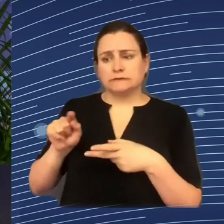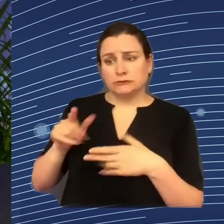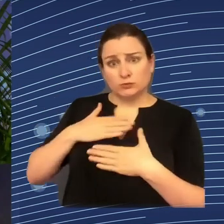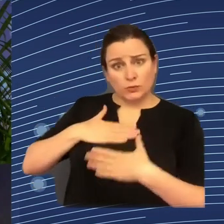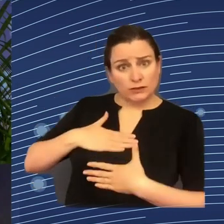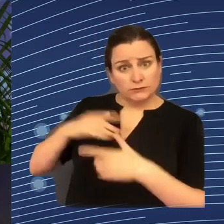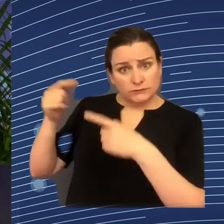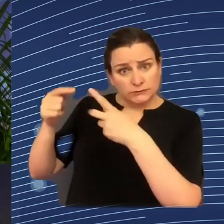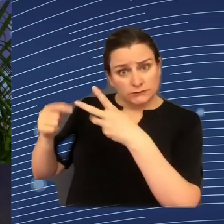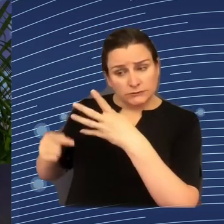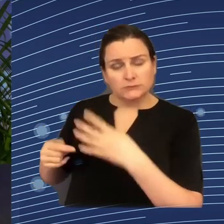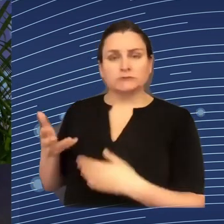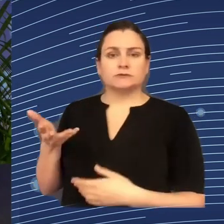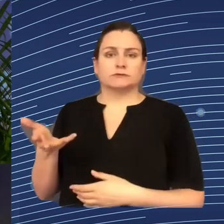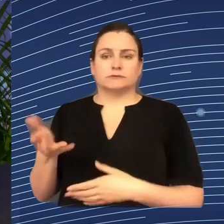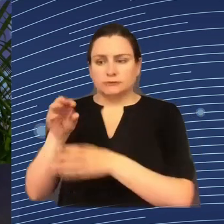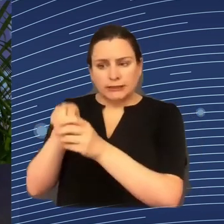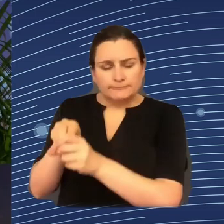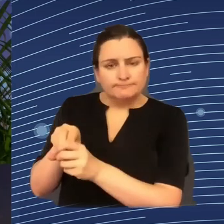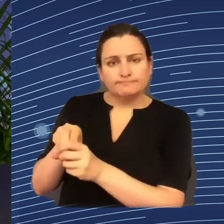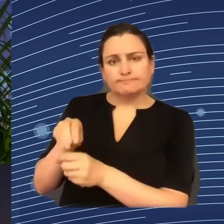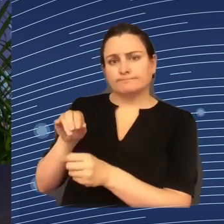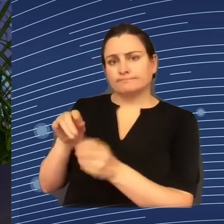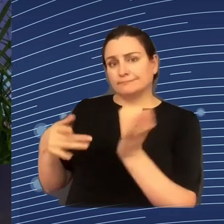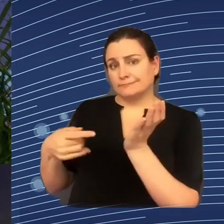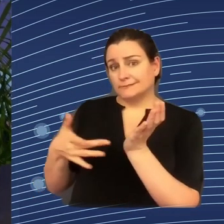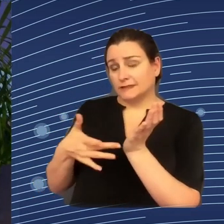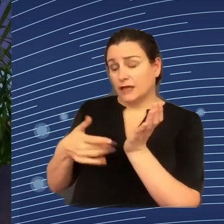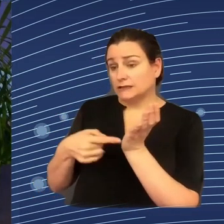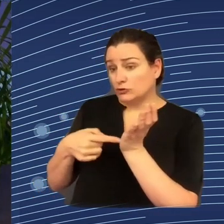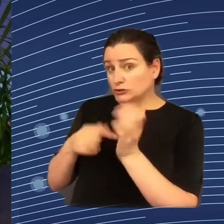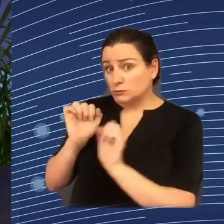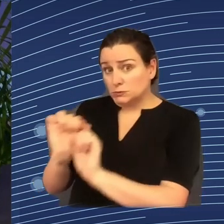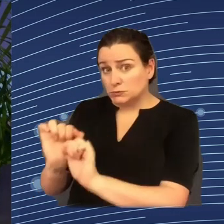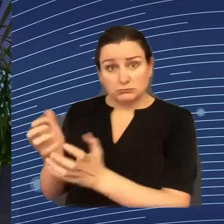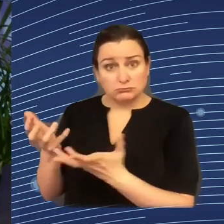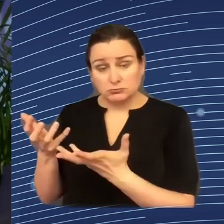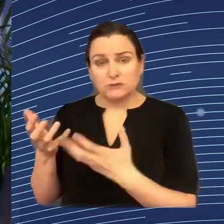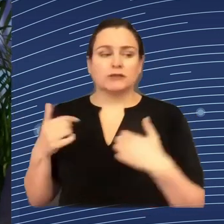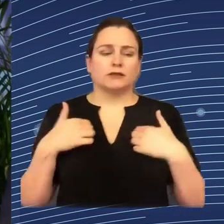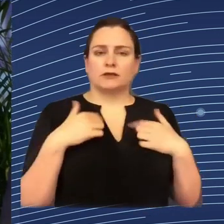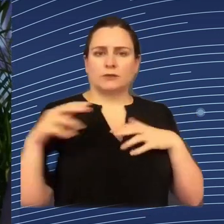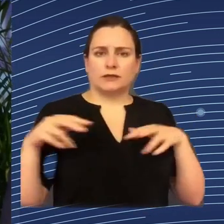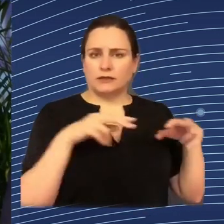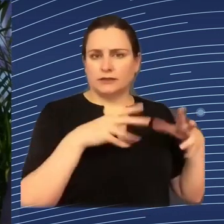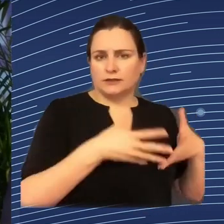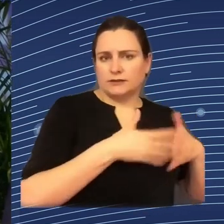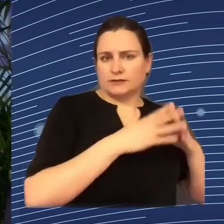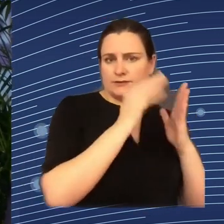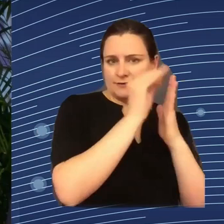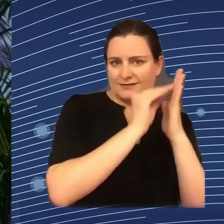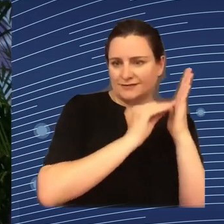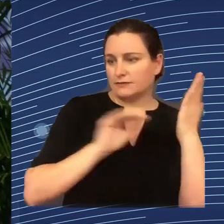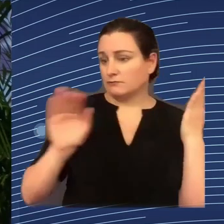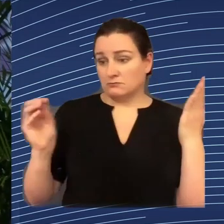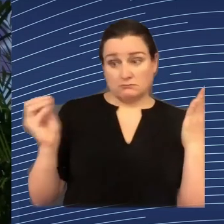dimensions. But also, and if we don't get, and we can't get into the very details, then we have to have